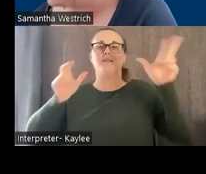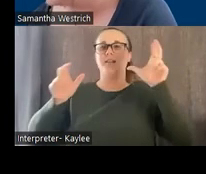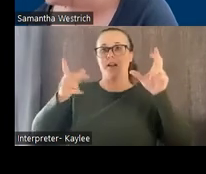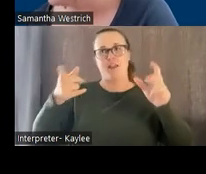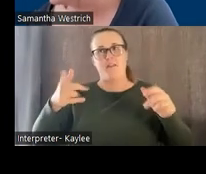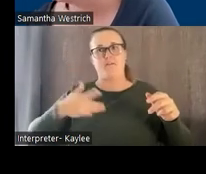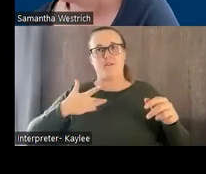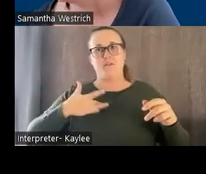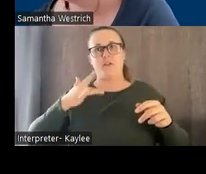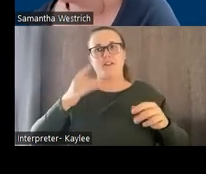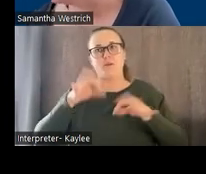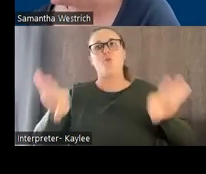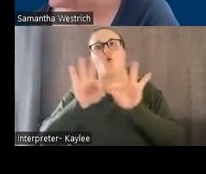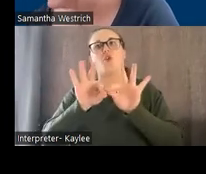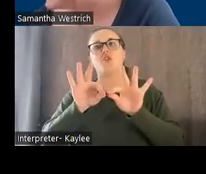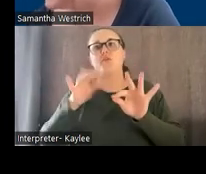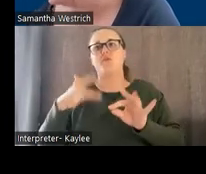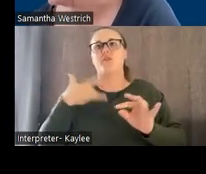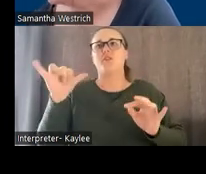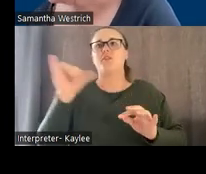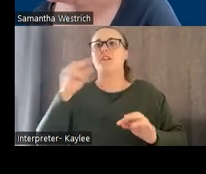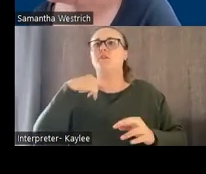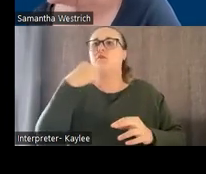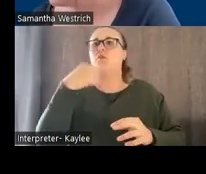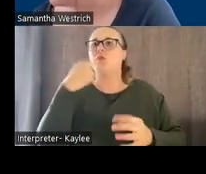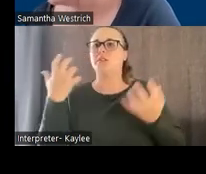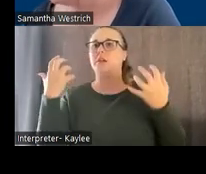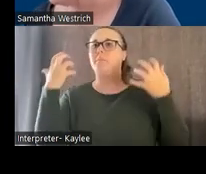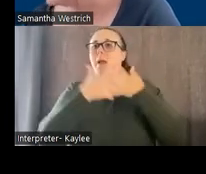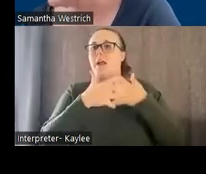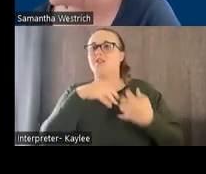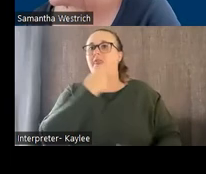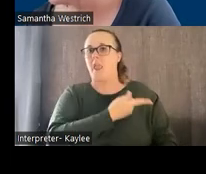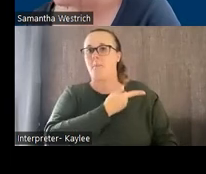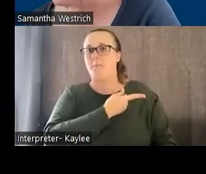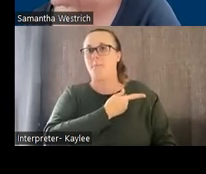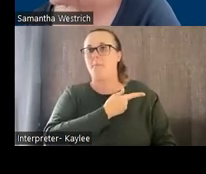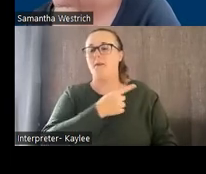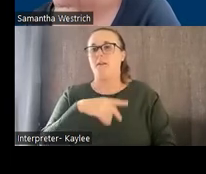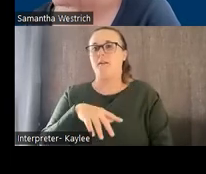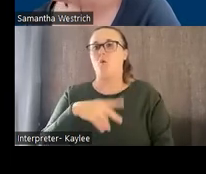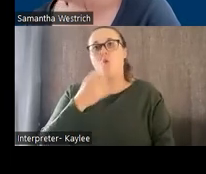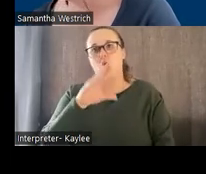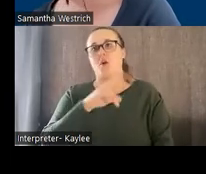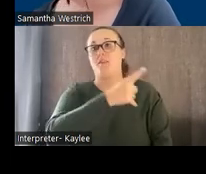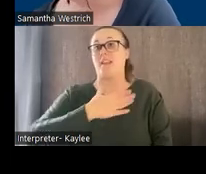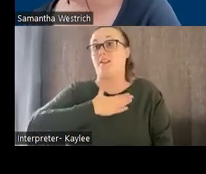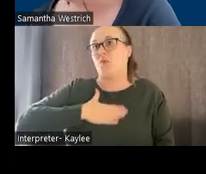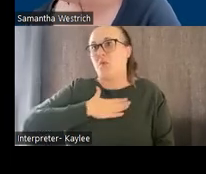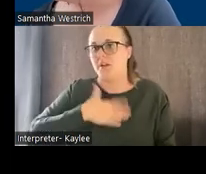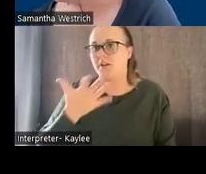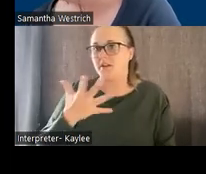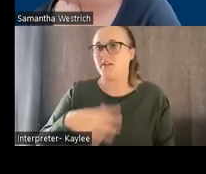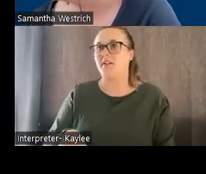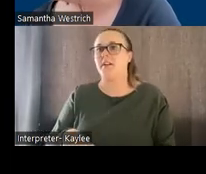their voice or it's a voice that they enjoy listening to. So these are all the different voice options and all of these come with the,